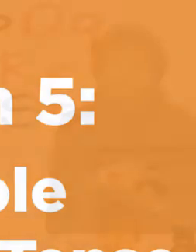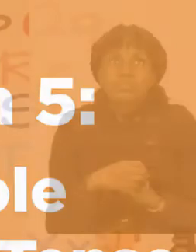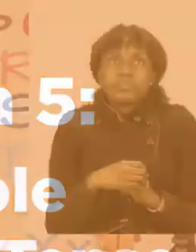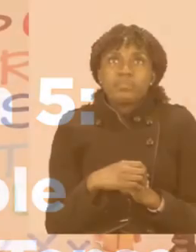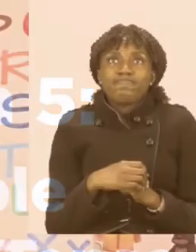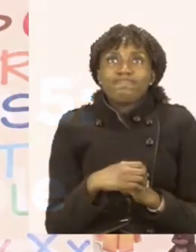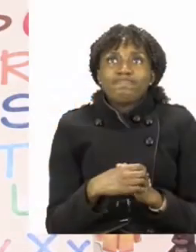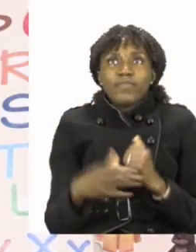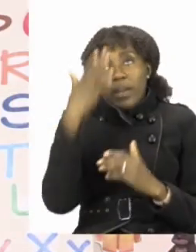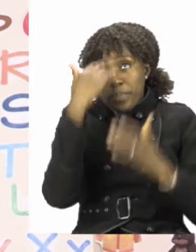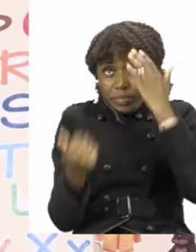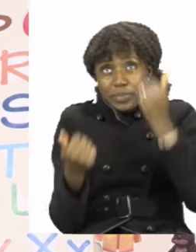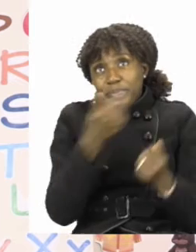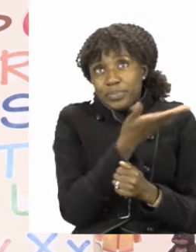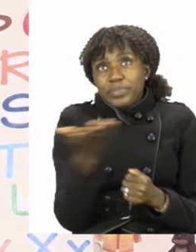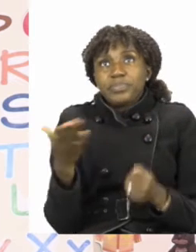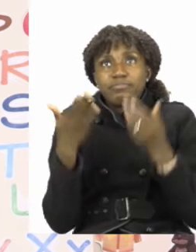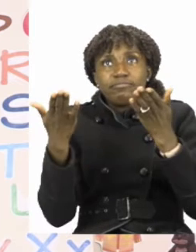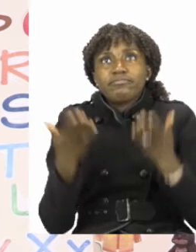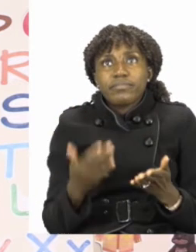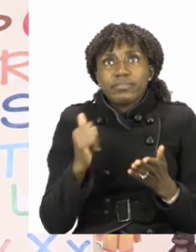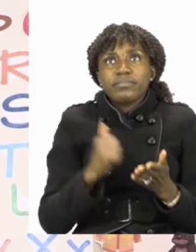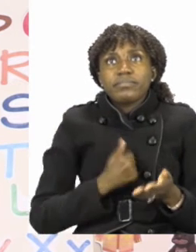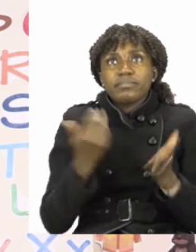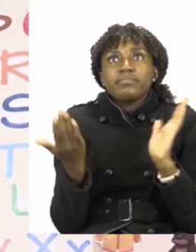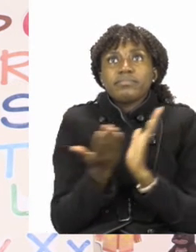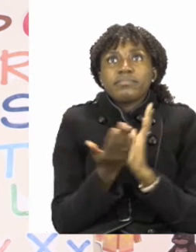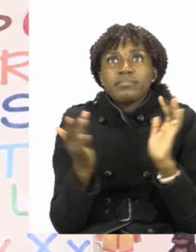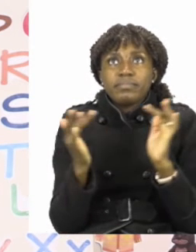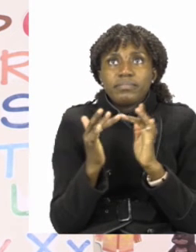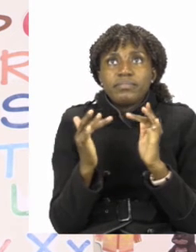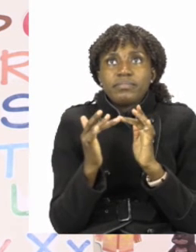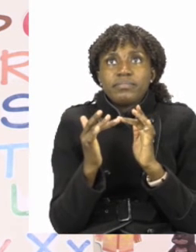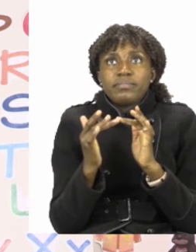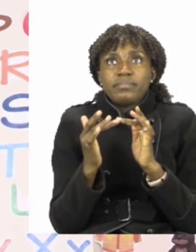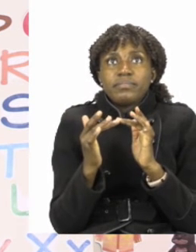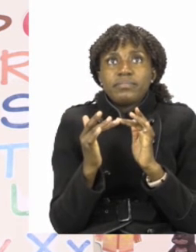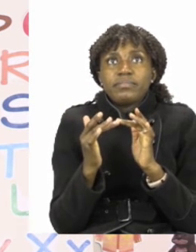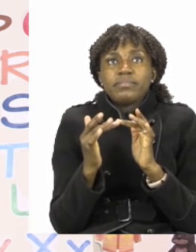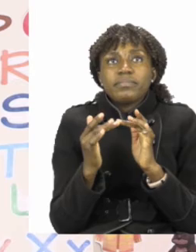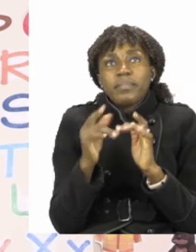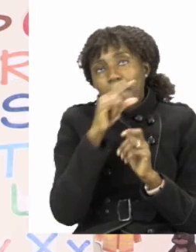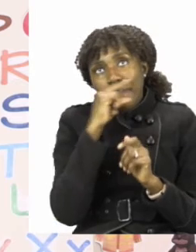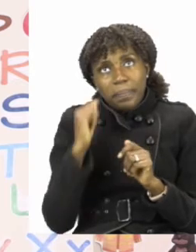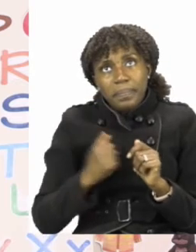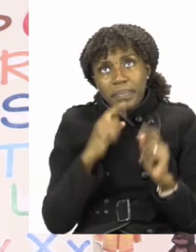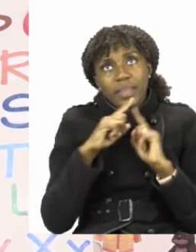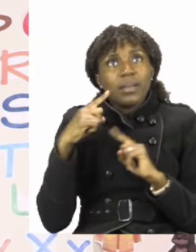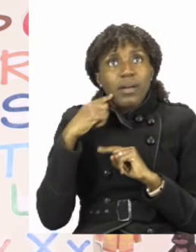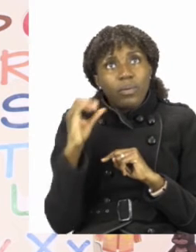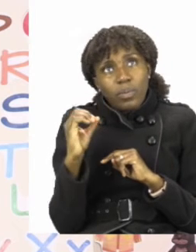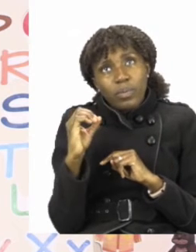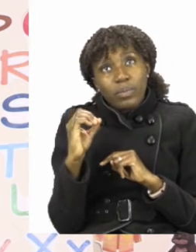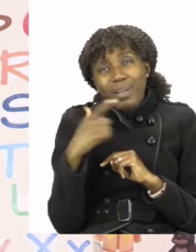Hello everyone and welcome to MyZone Online School. My name is Teacher